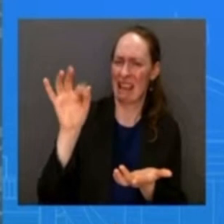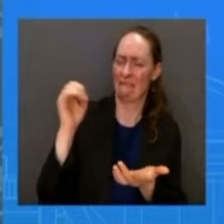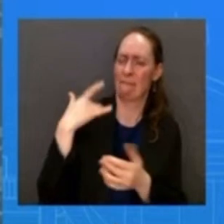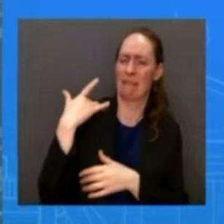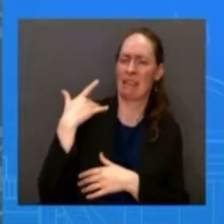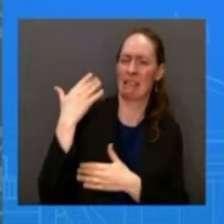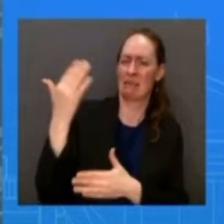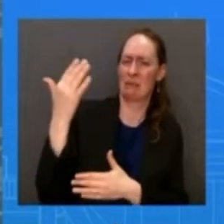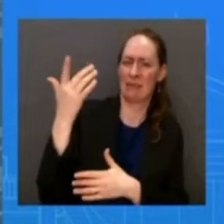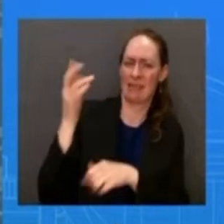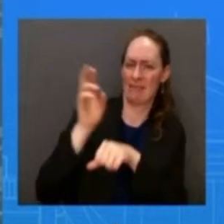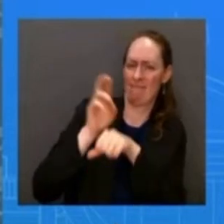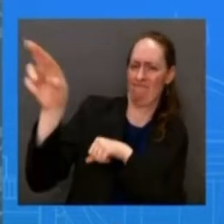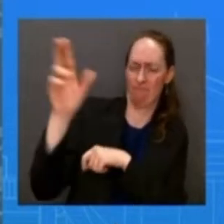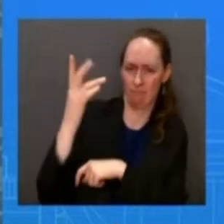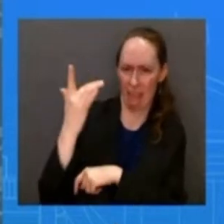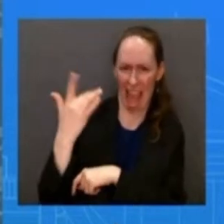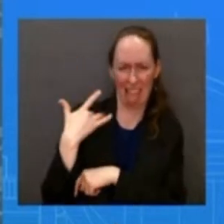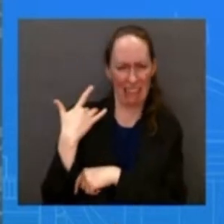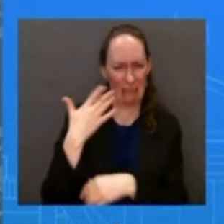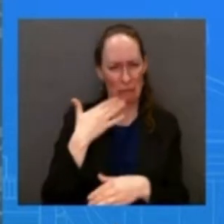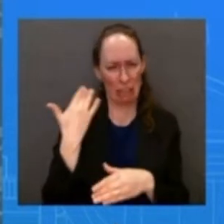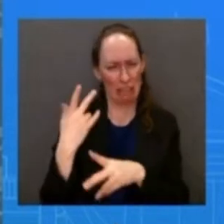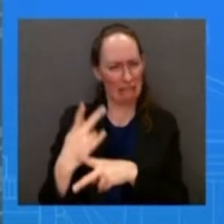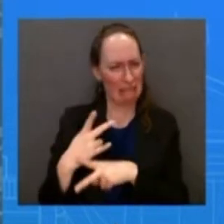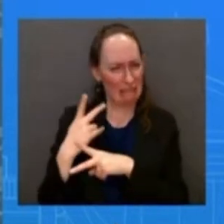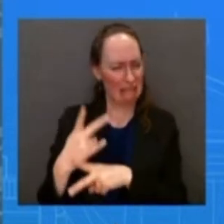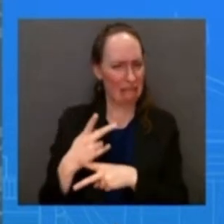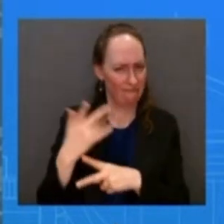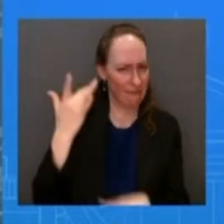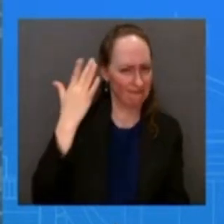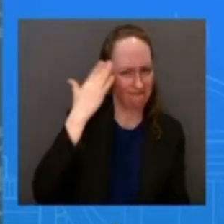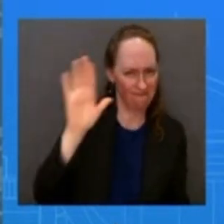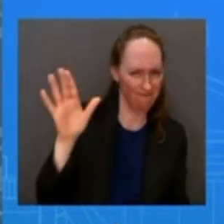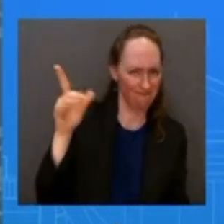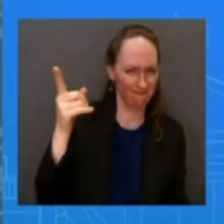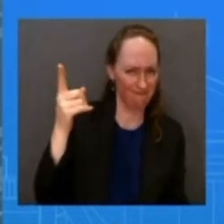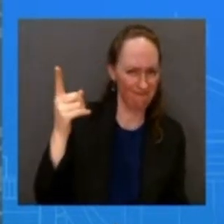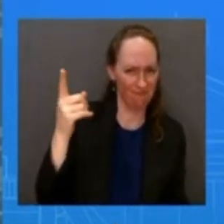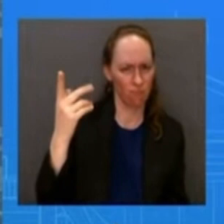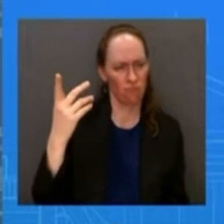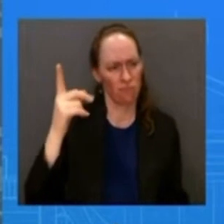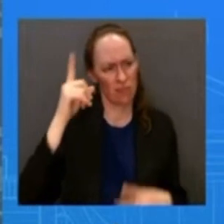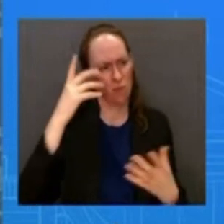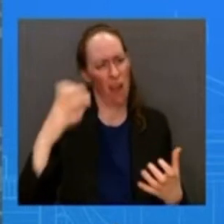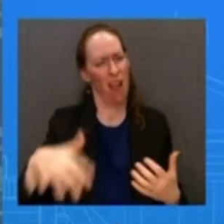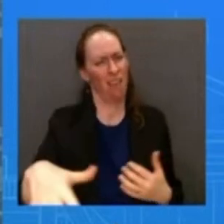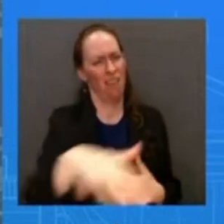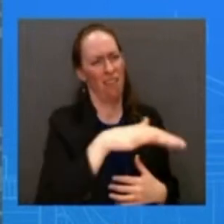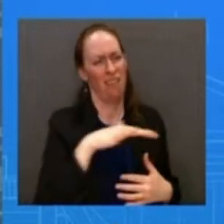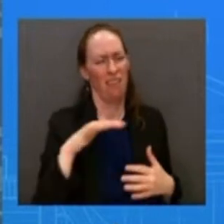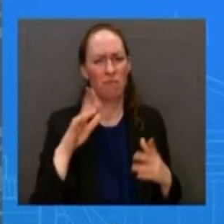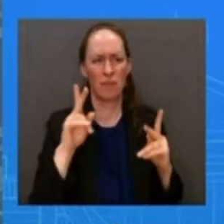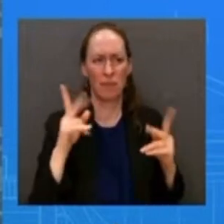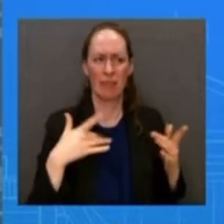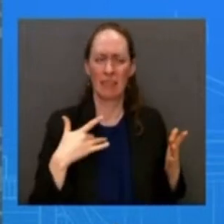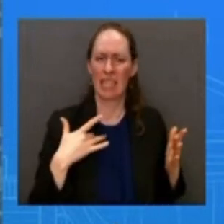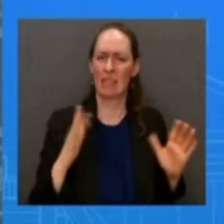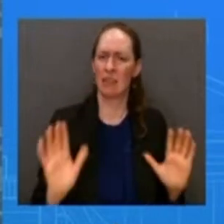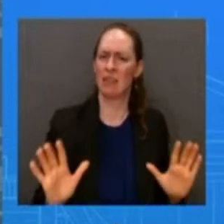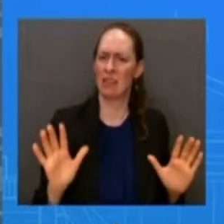caution we wanted to make sure americans were safe we wanted to make sure that the civilian aircraft flying uh